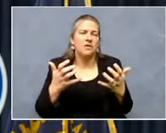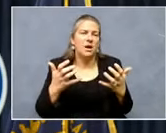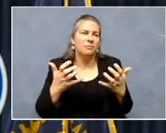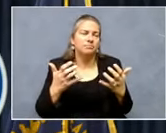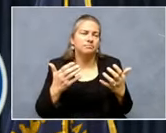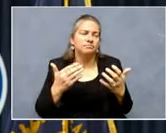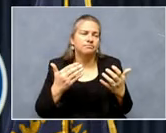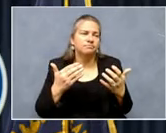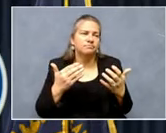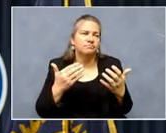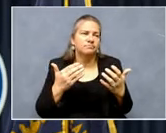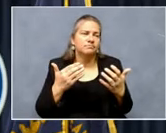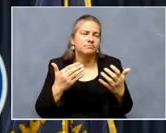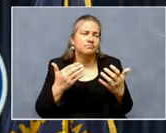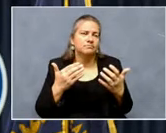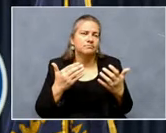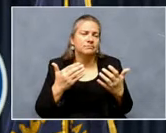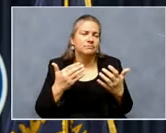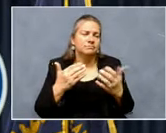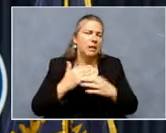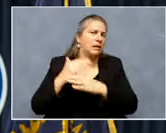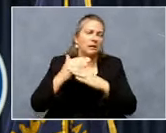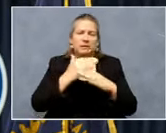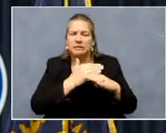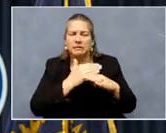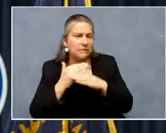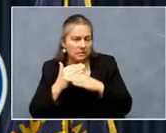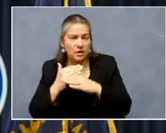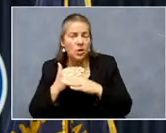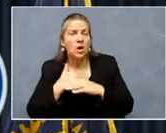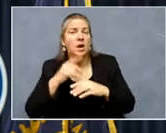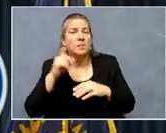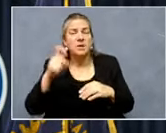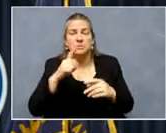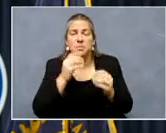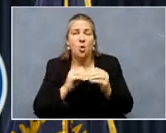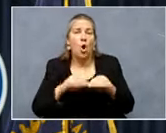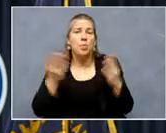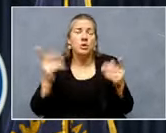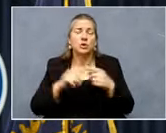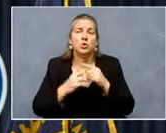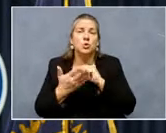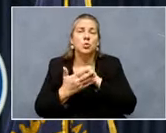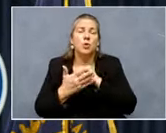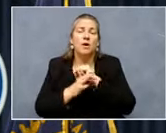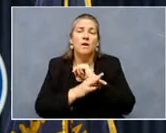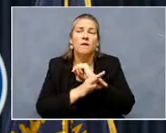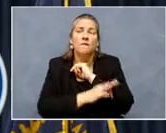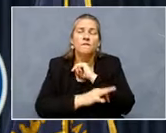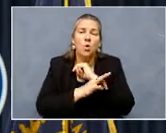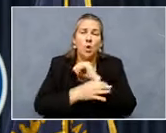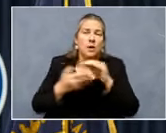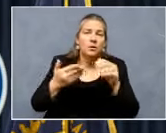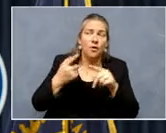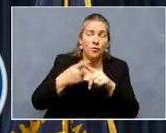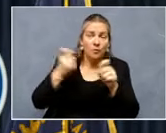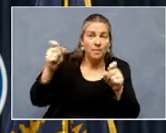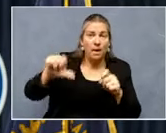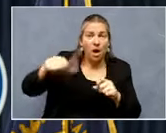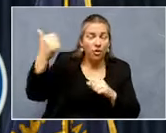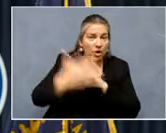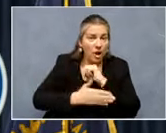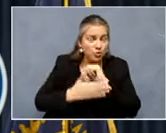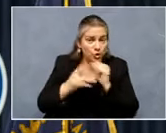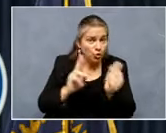need to be more open to foreign born nurses like we are to foreign born doctors and in different parts of our state. So I think those are